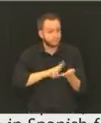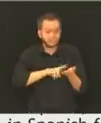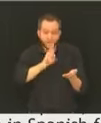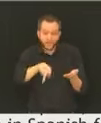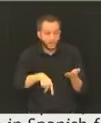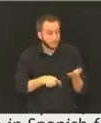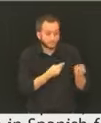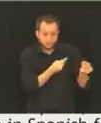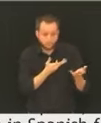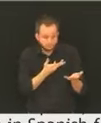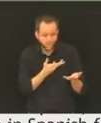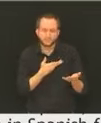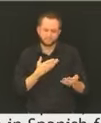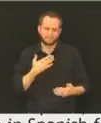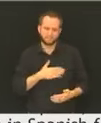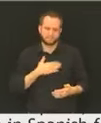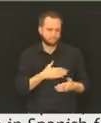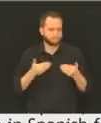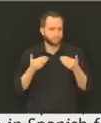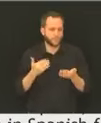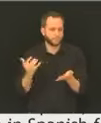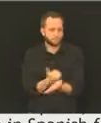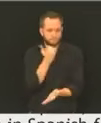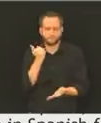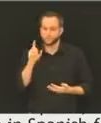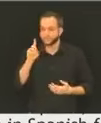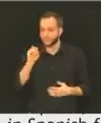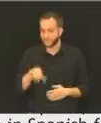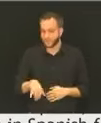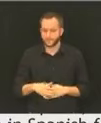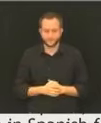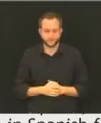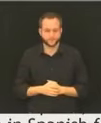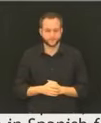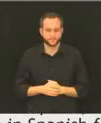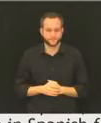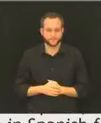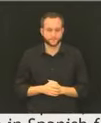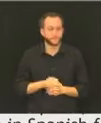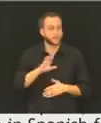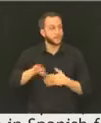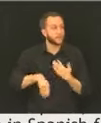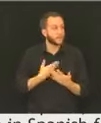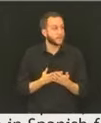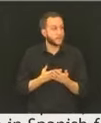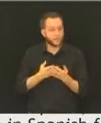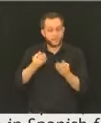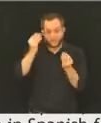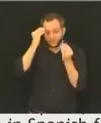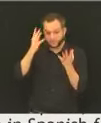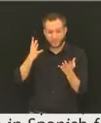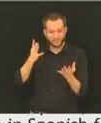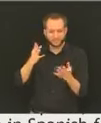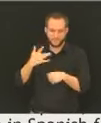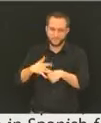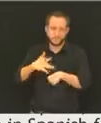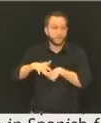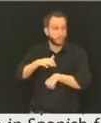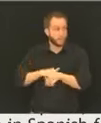information, please do do those. And all of our information are shared on www